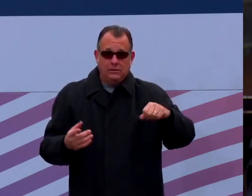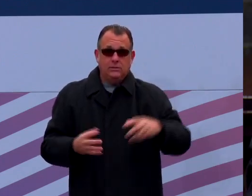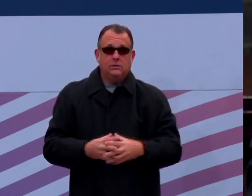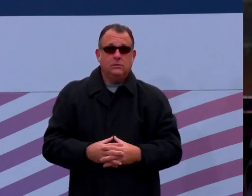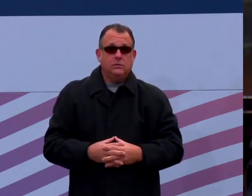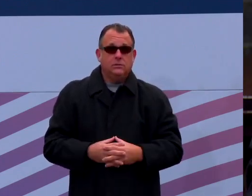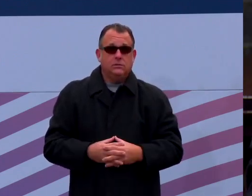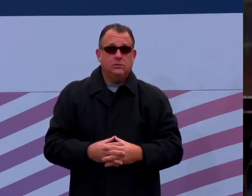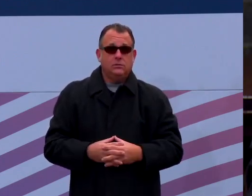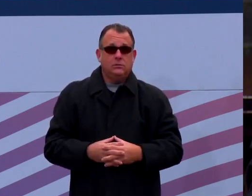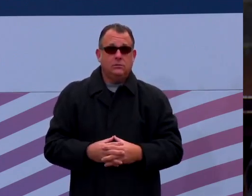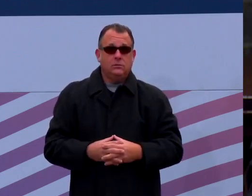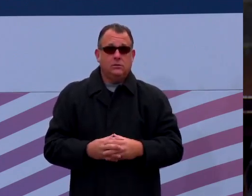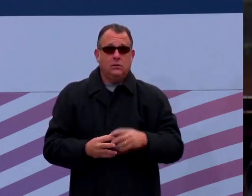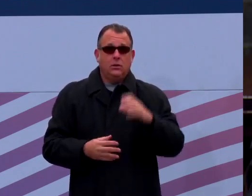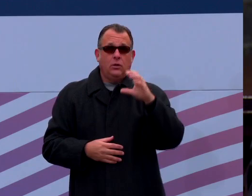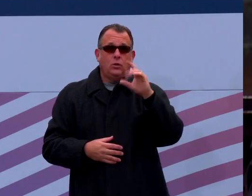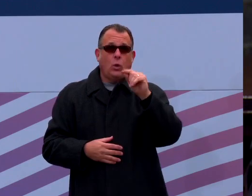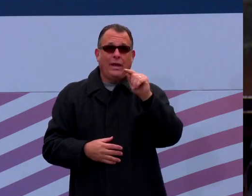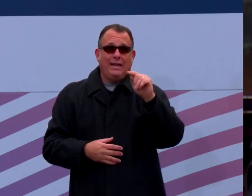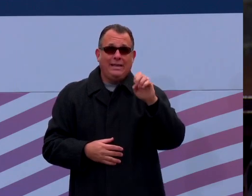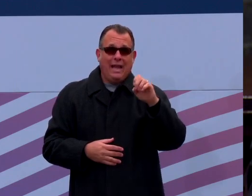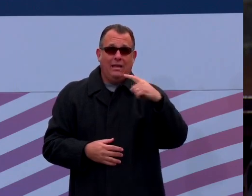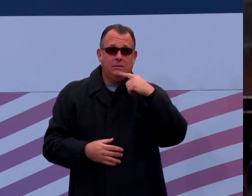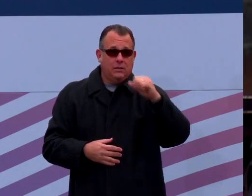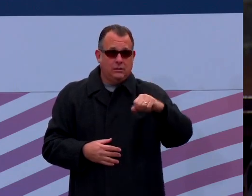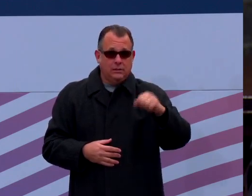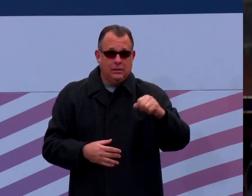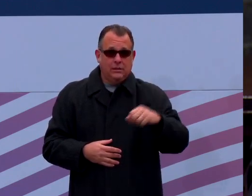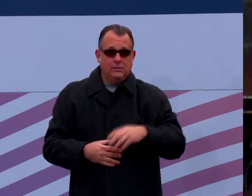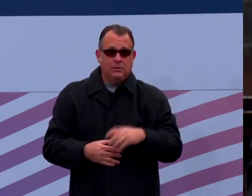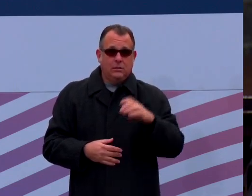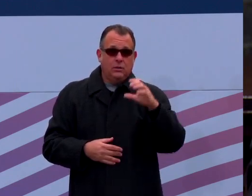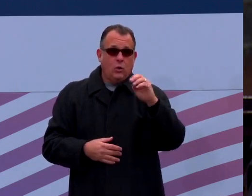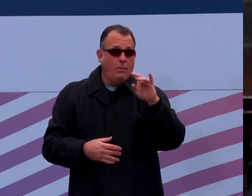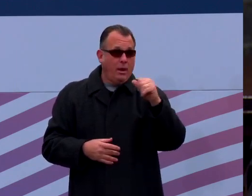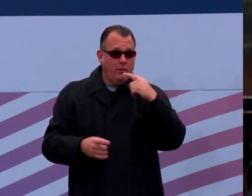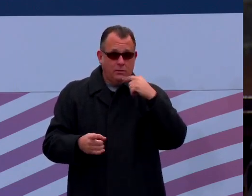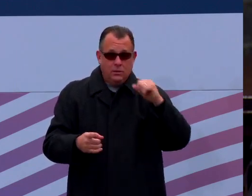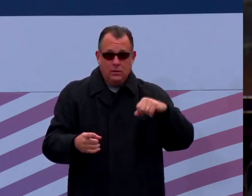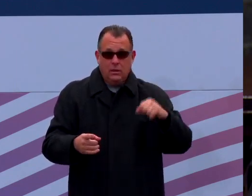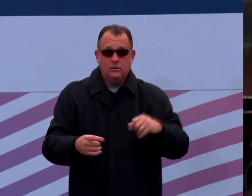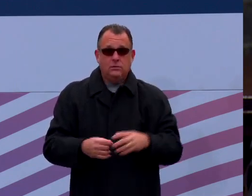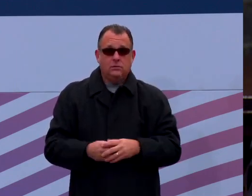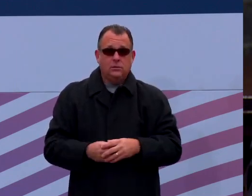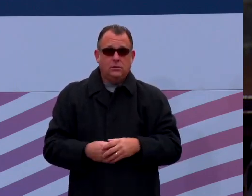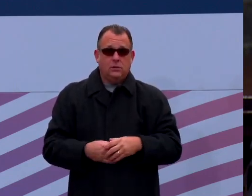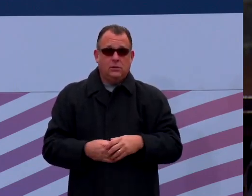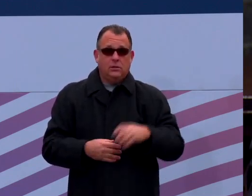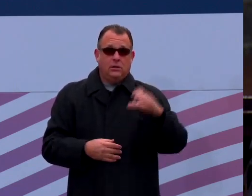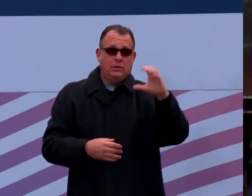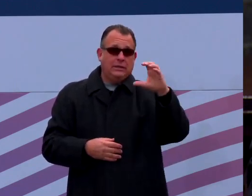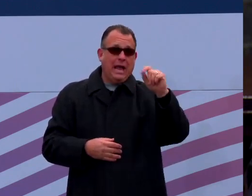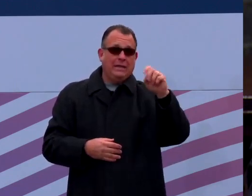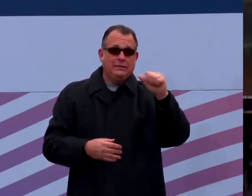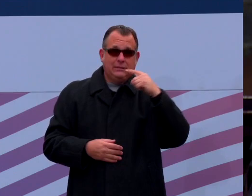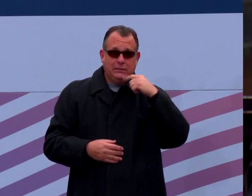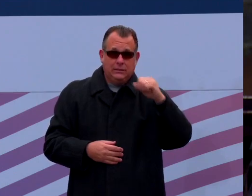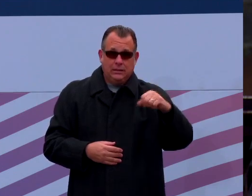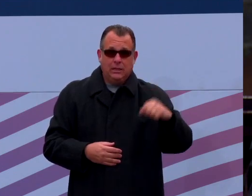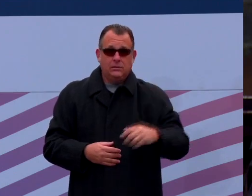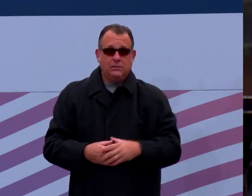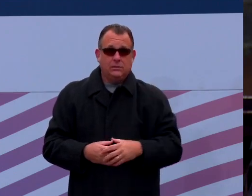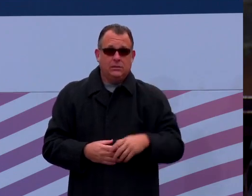Collette? Aye. Committa? Aye. Aye. Costa? Aye. Dillon?